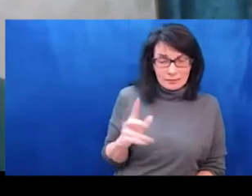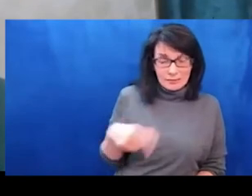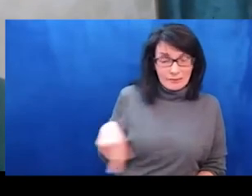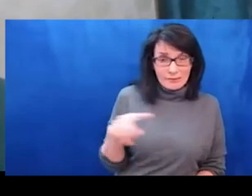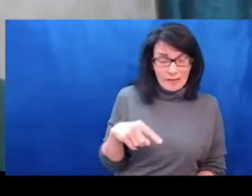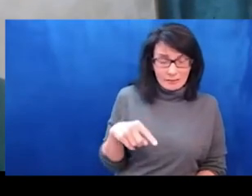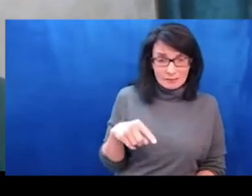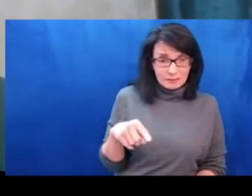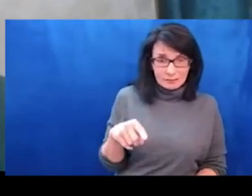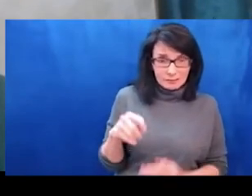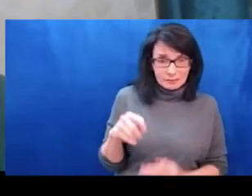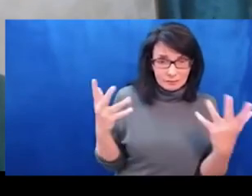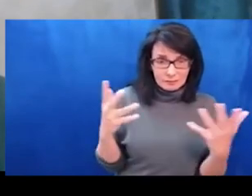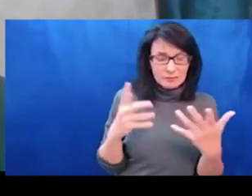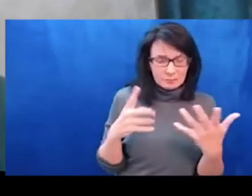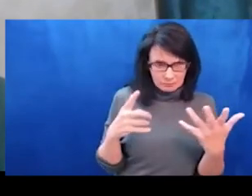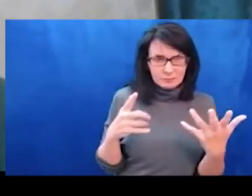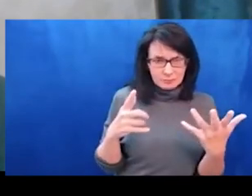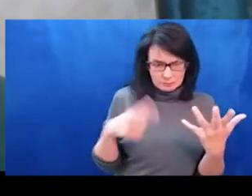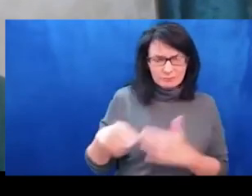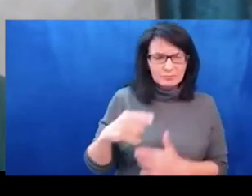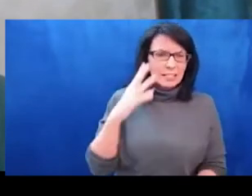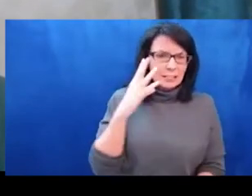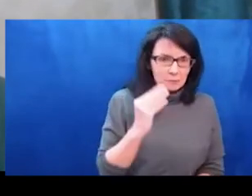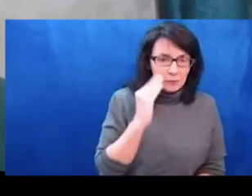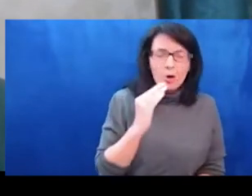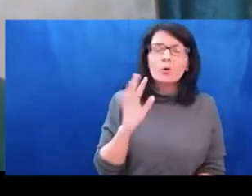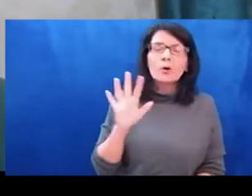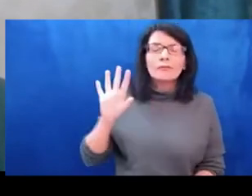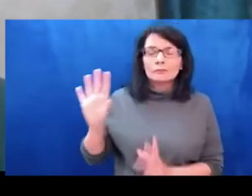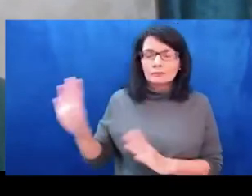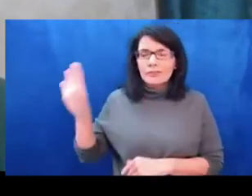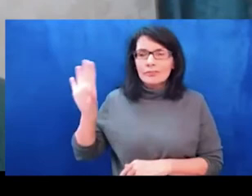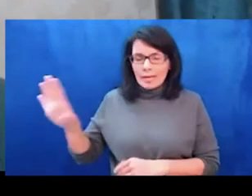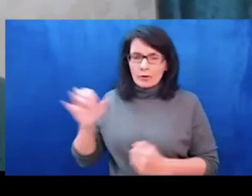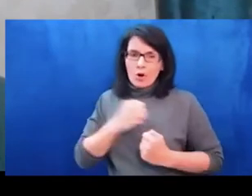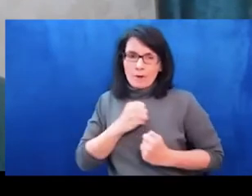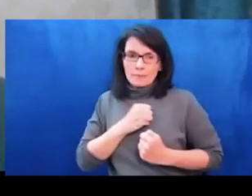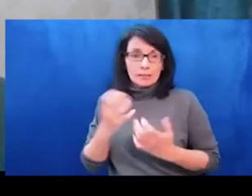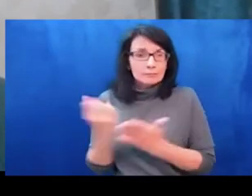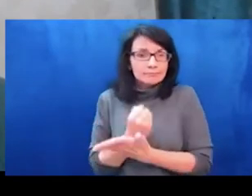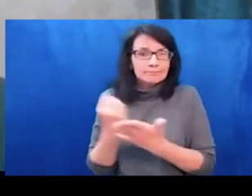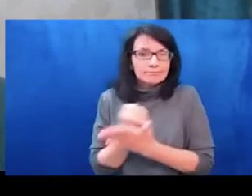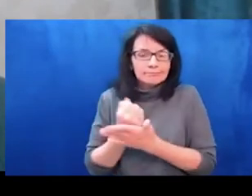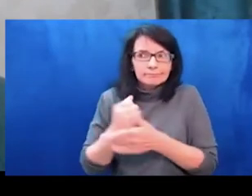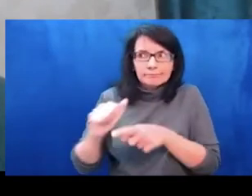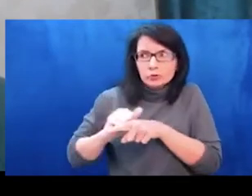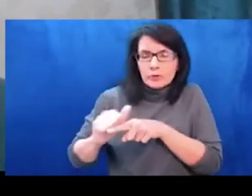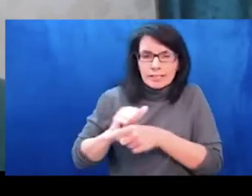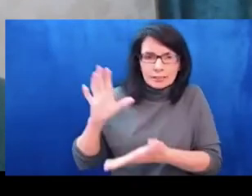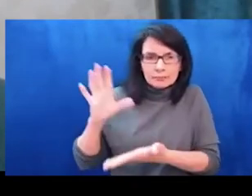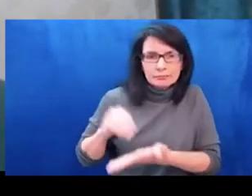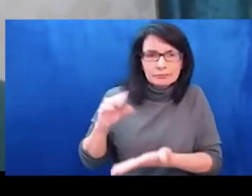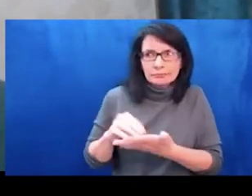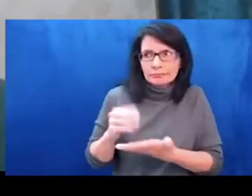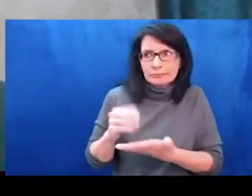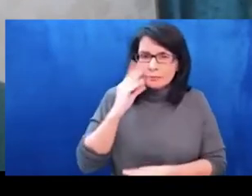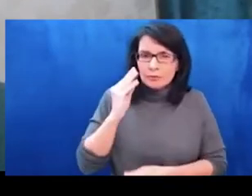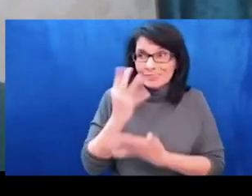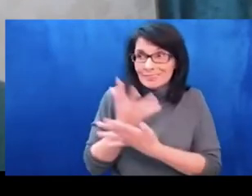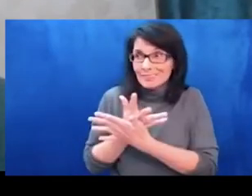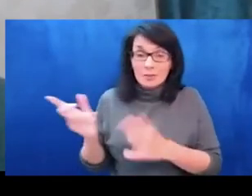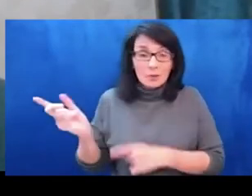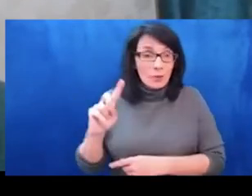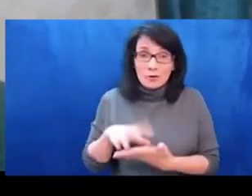led by a man like Vladimir Putin to turn Syria into a training ground for its arsenal.